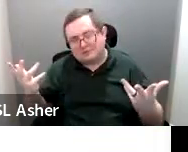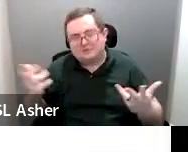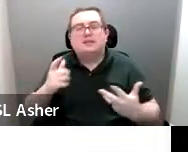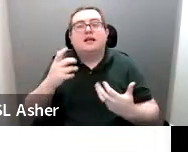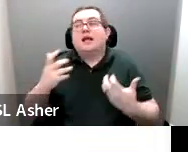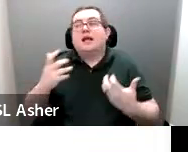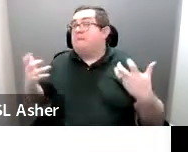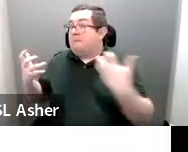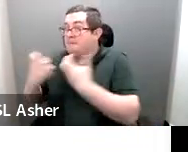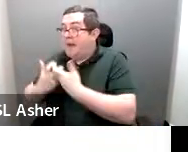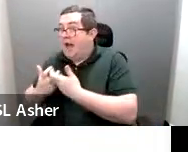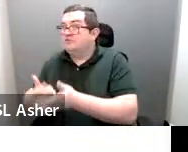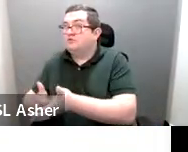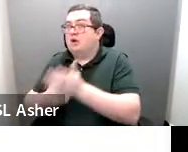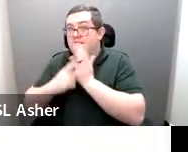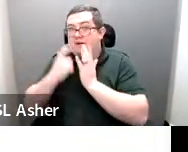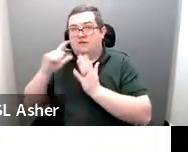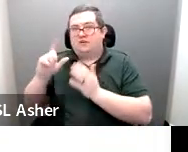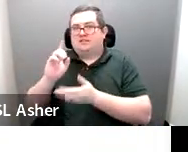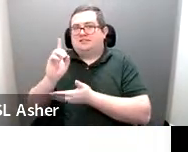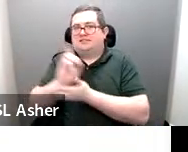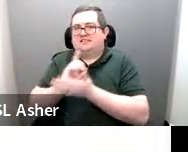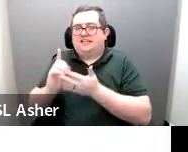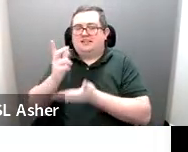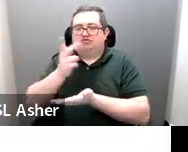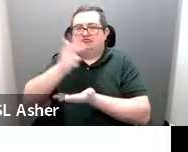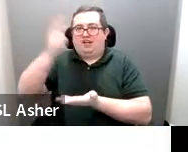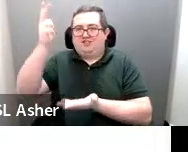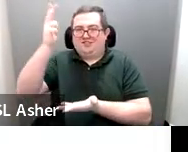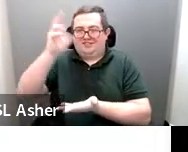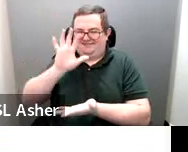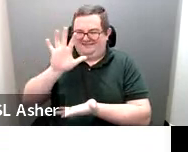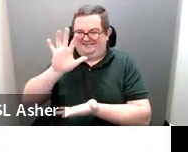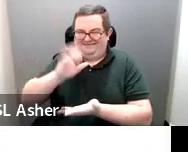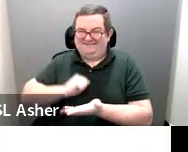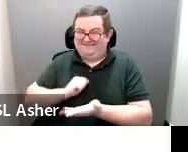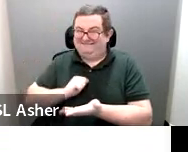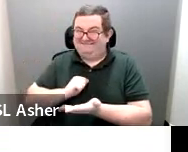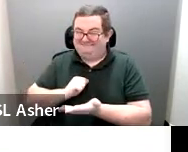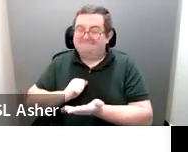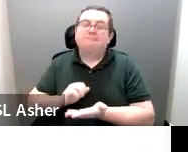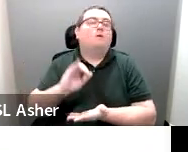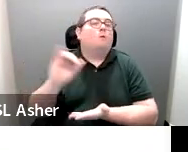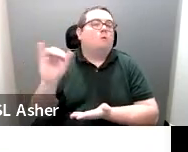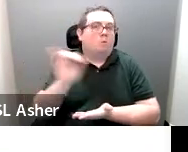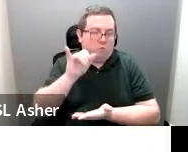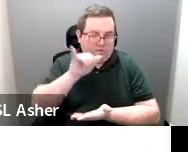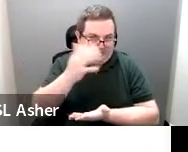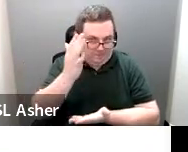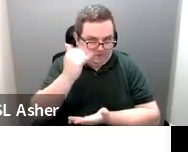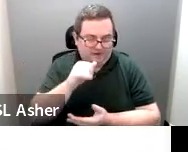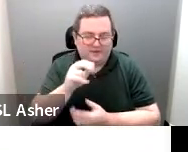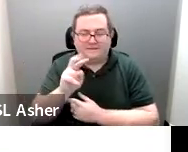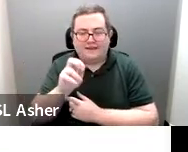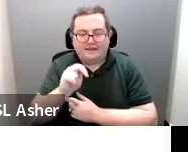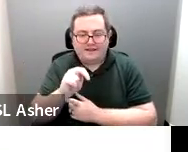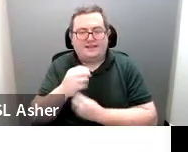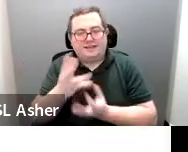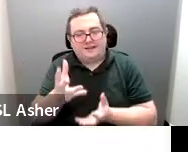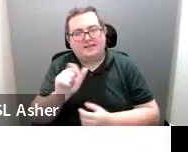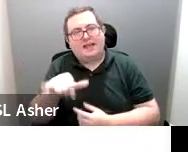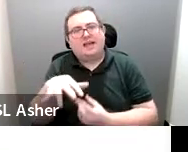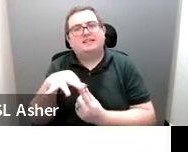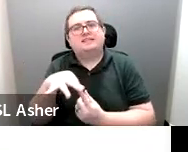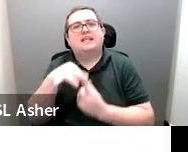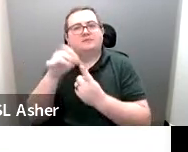consideration when designing a parking garage. This is also why the vans get that exception